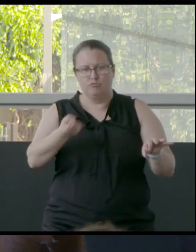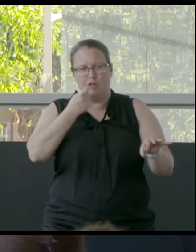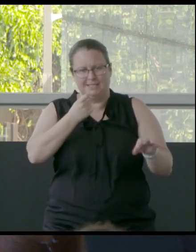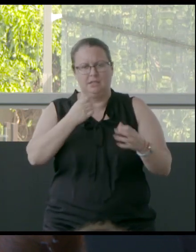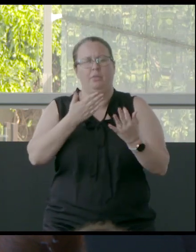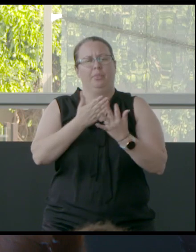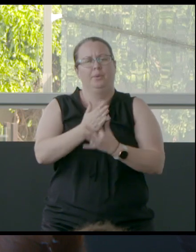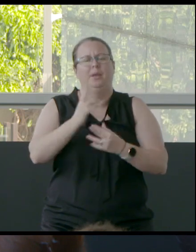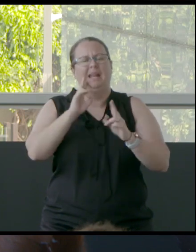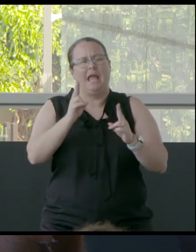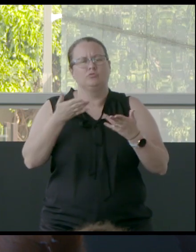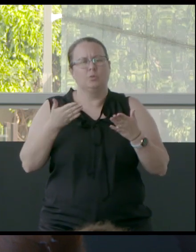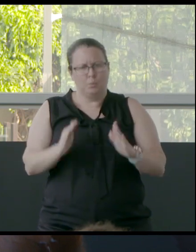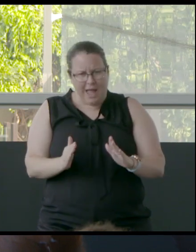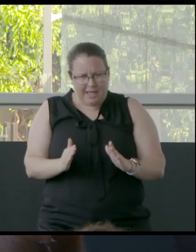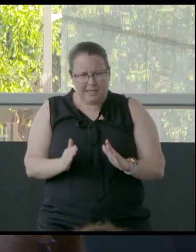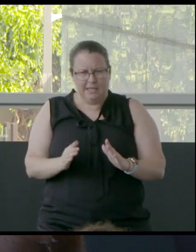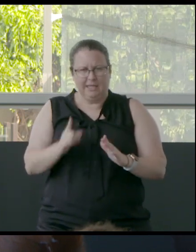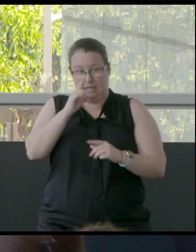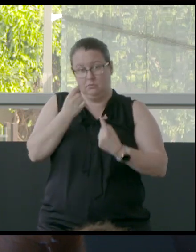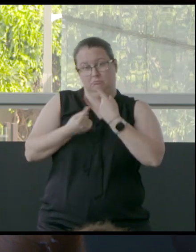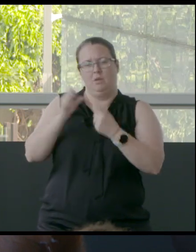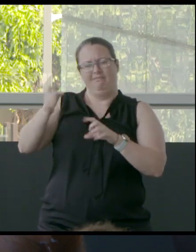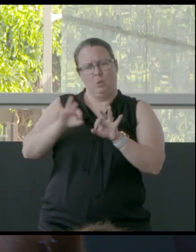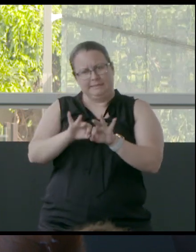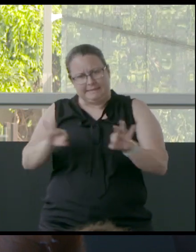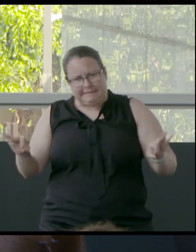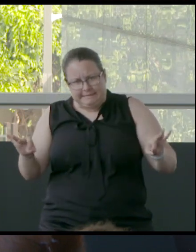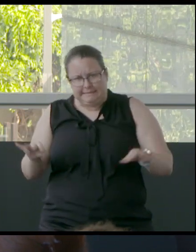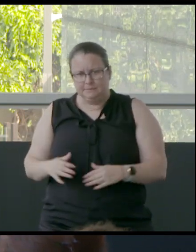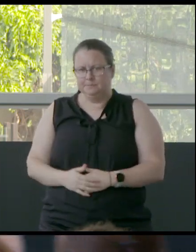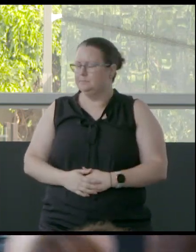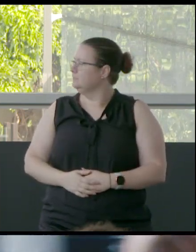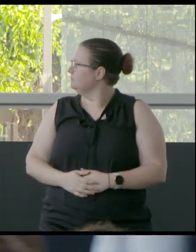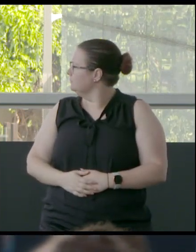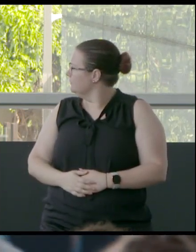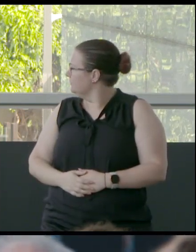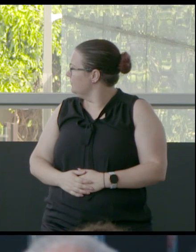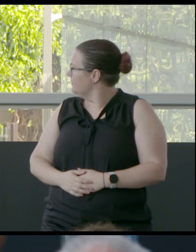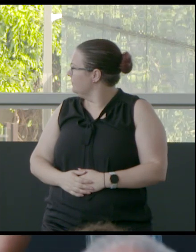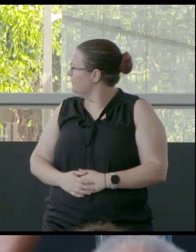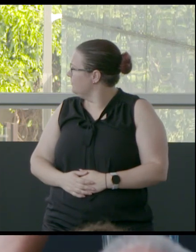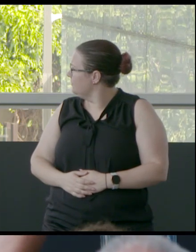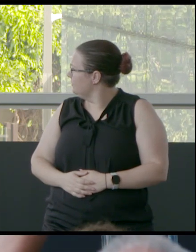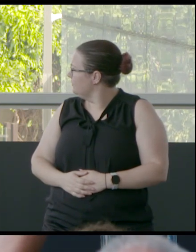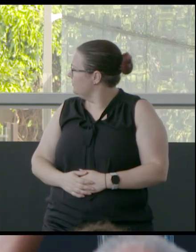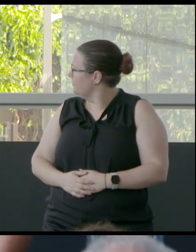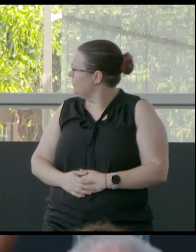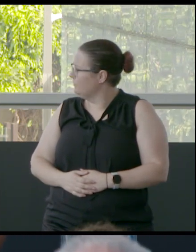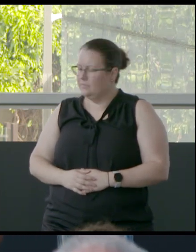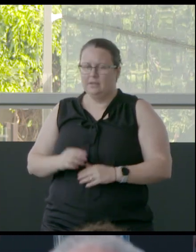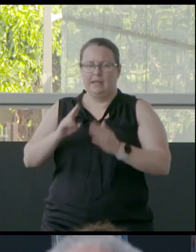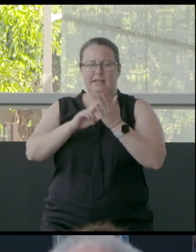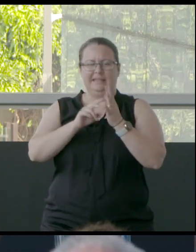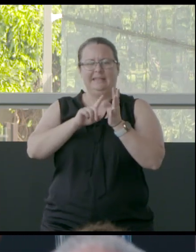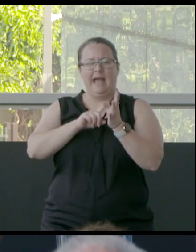process with, talk about that work. So Nair is a long time.